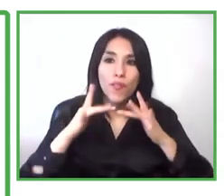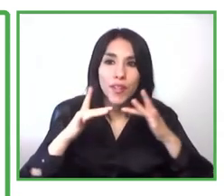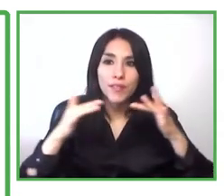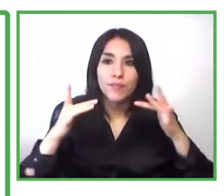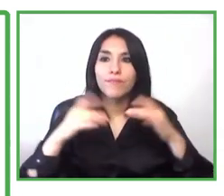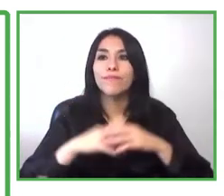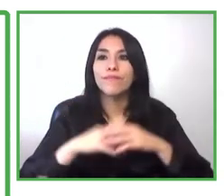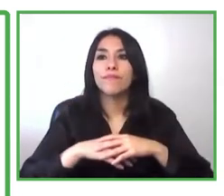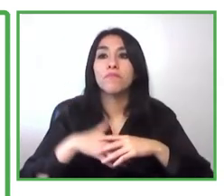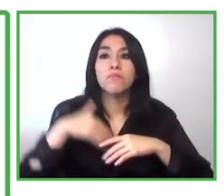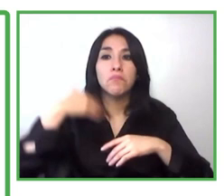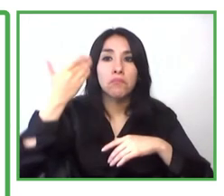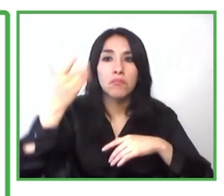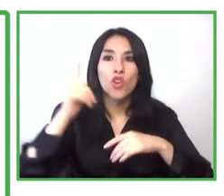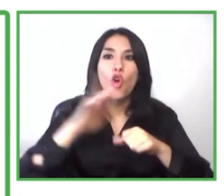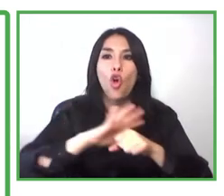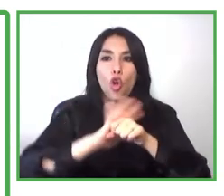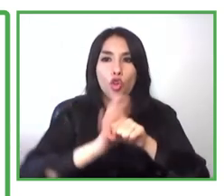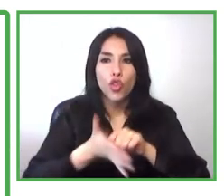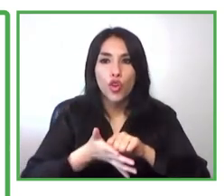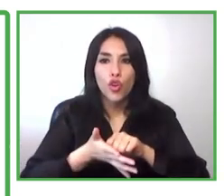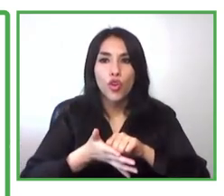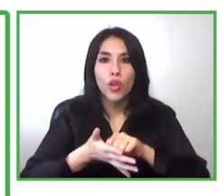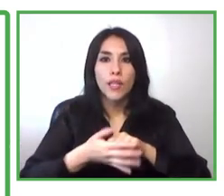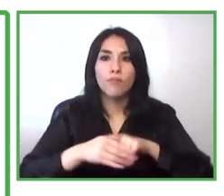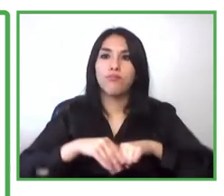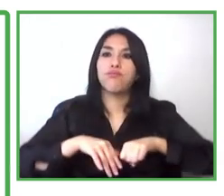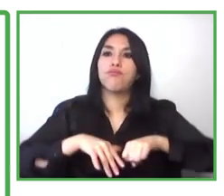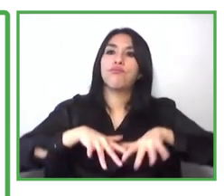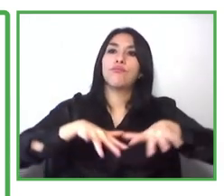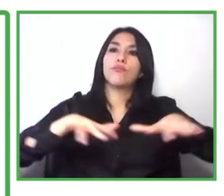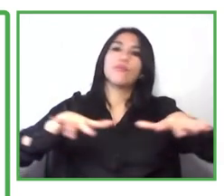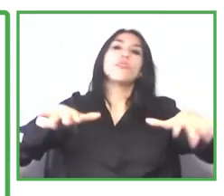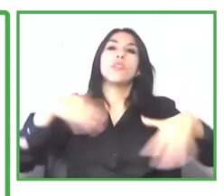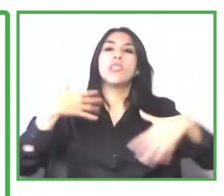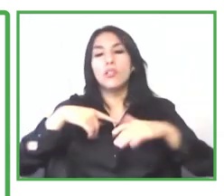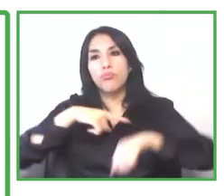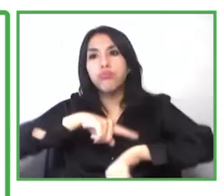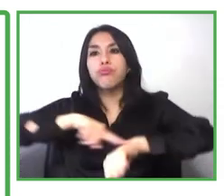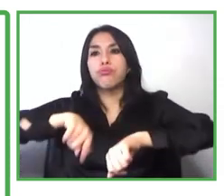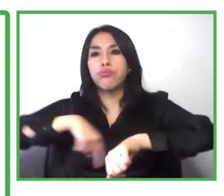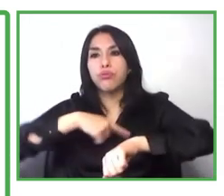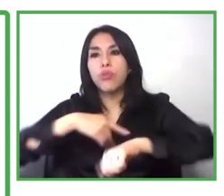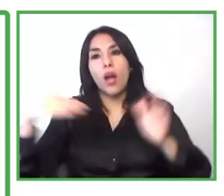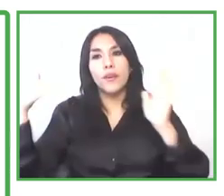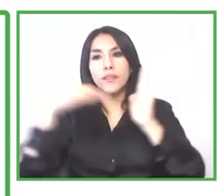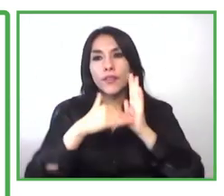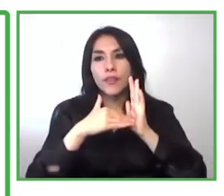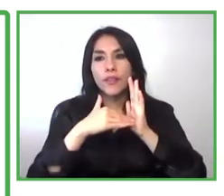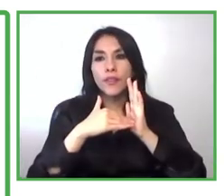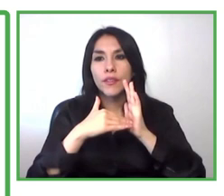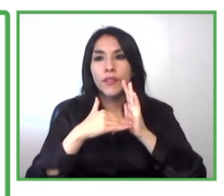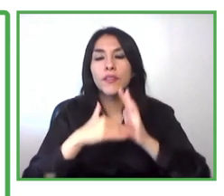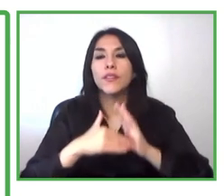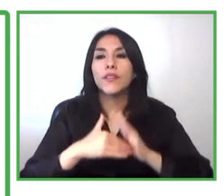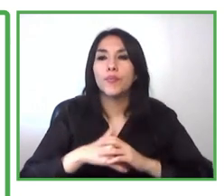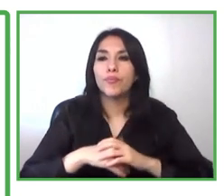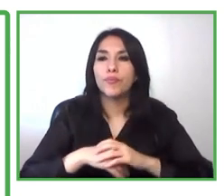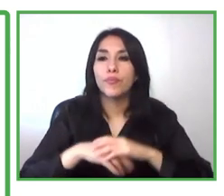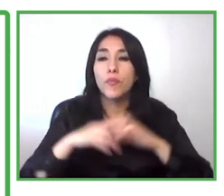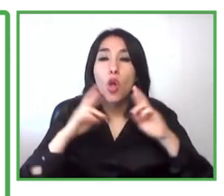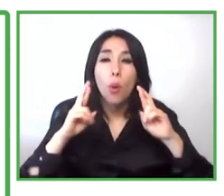impact as we expected the yeah yeah and the launch of kaduok face to face is just